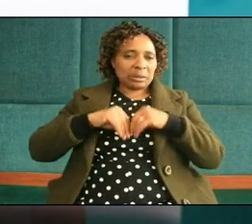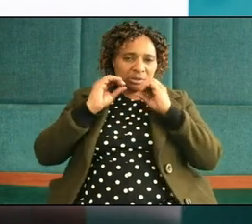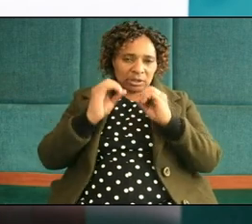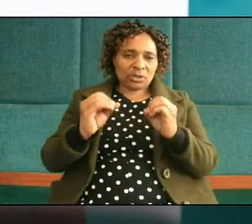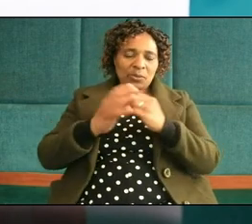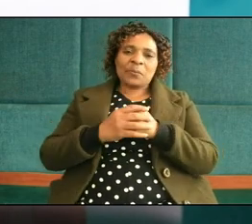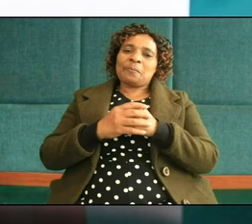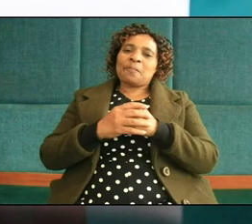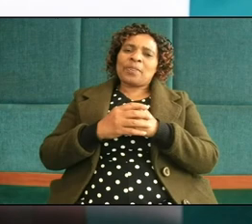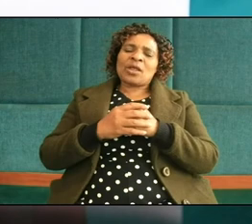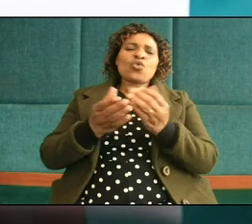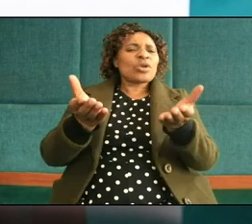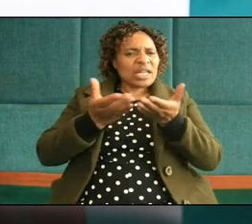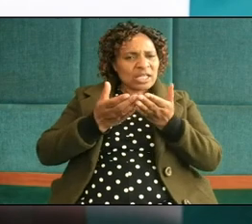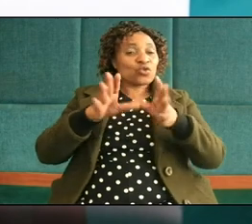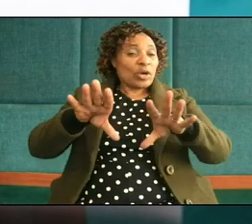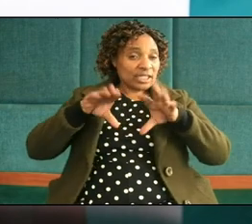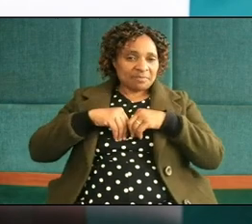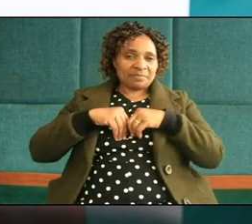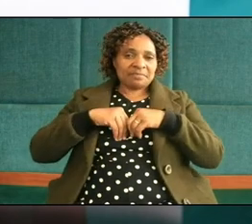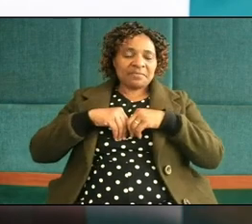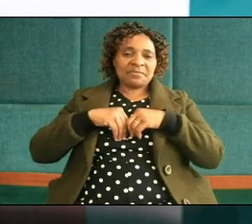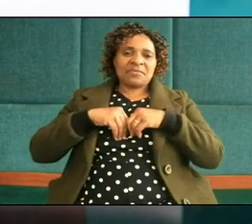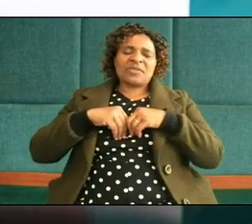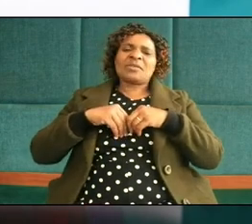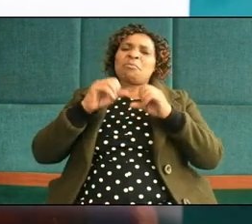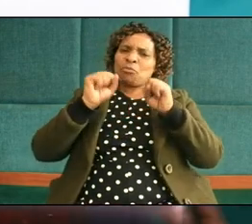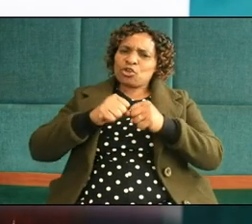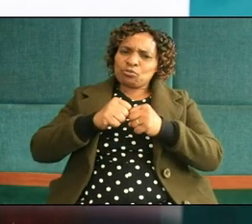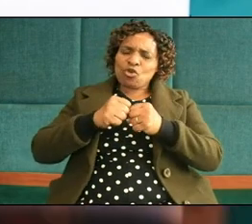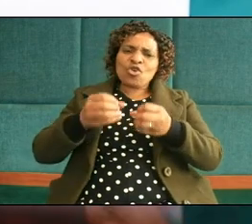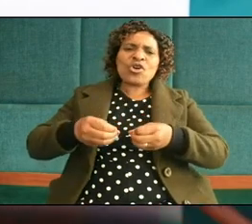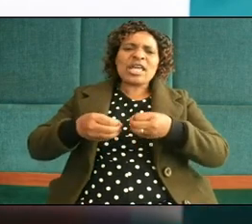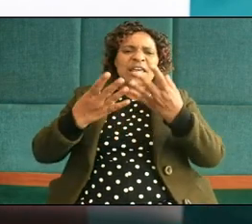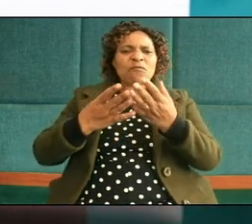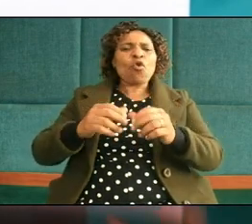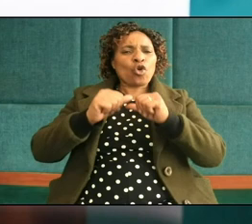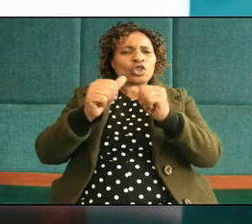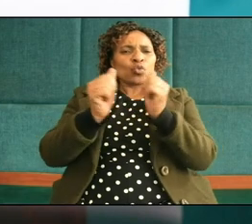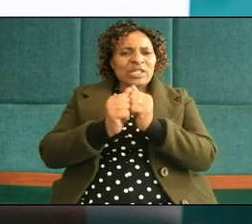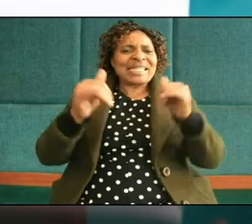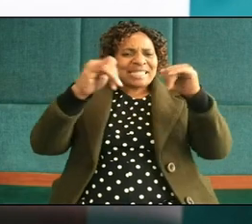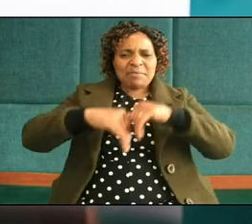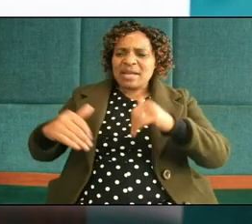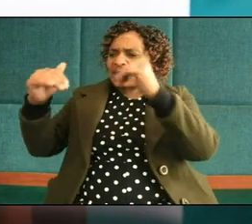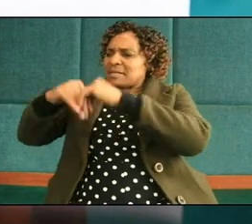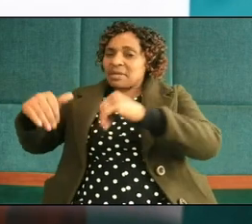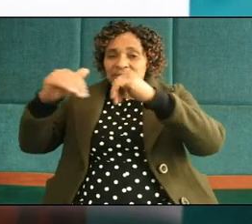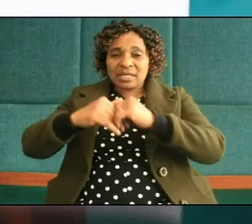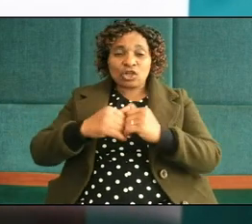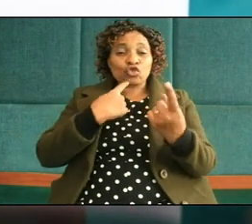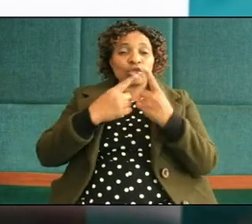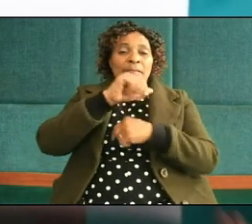we need to accept it we need to investigate we need to give seminars we need to talk about